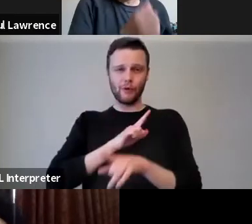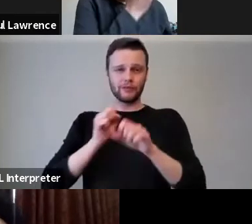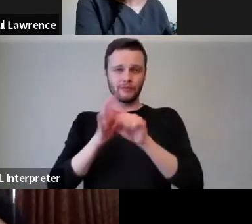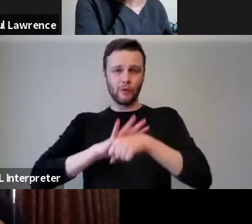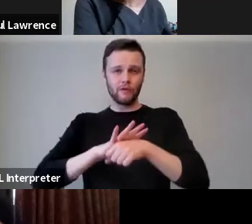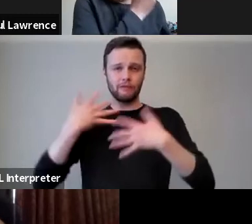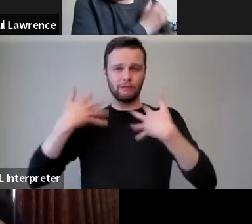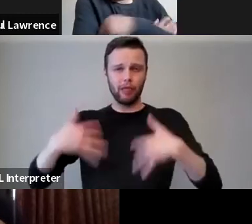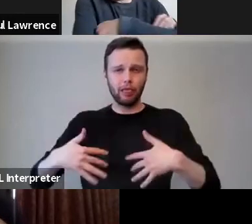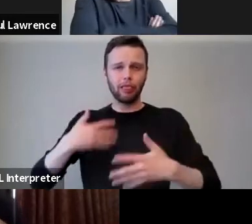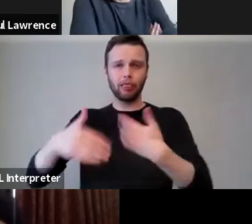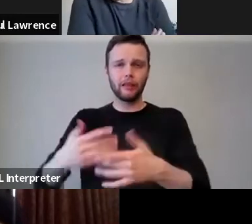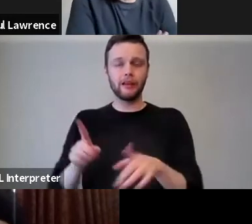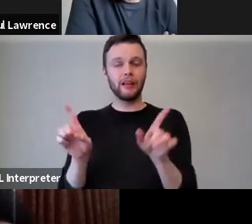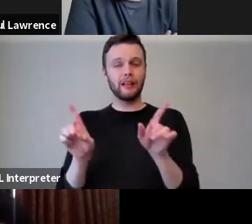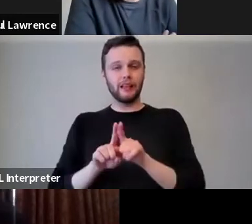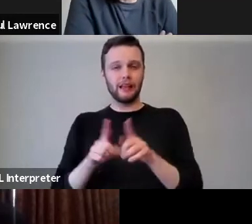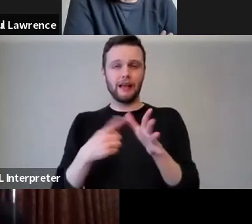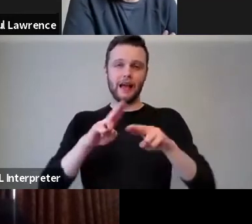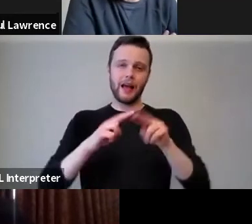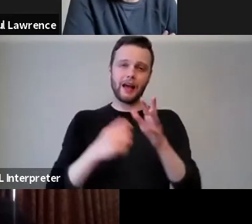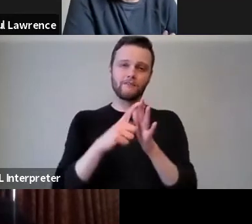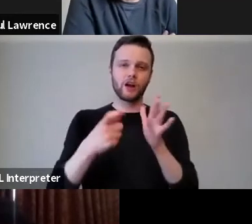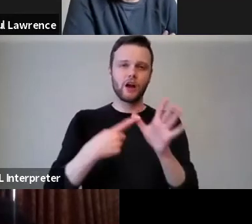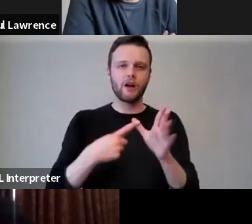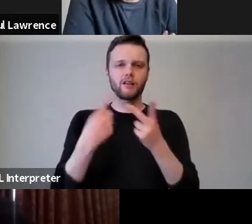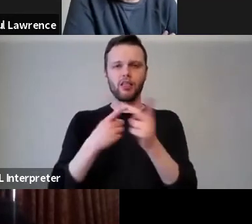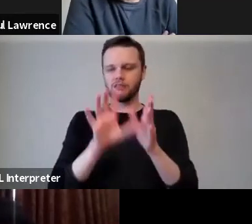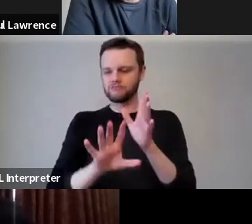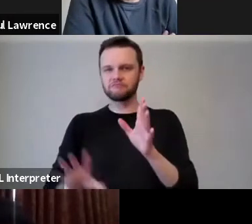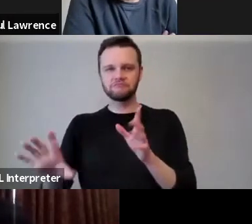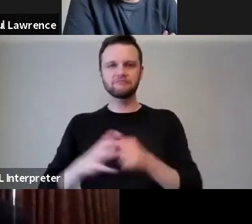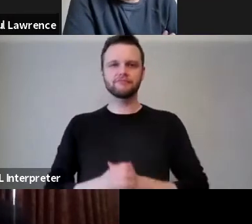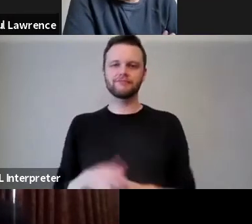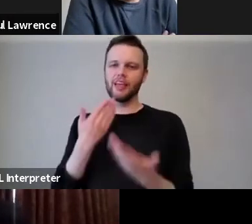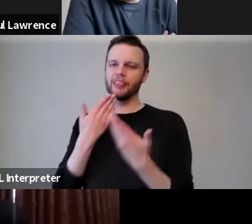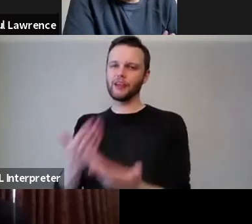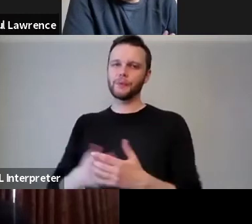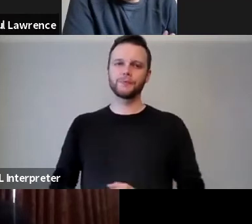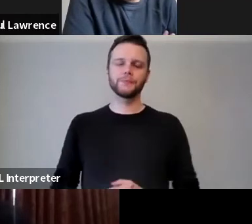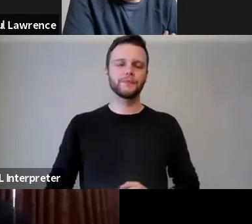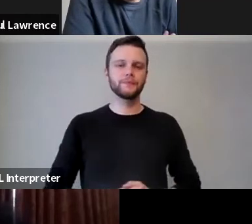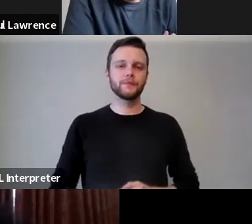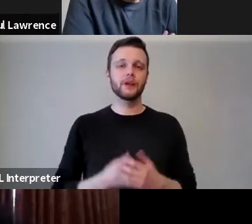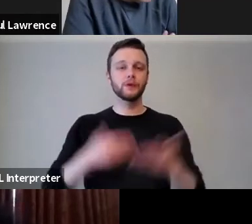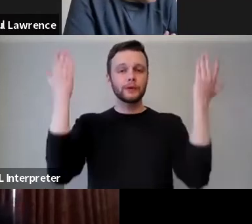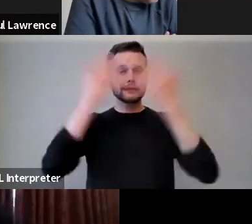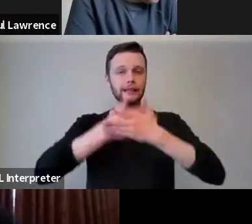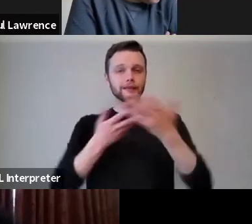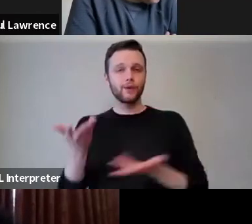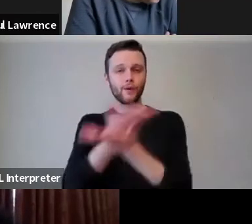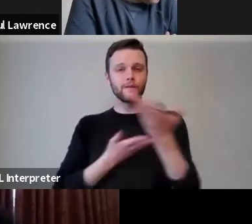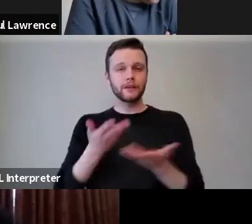including in Africa. Thank you very much. So tonight is a conversation about